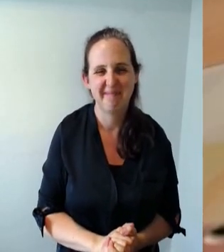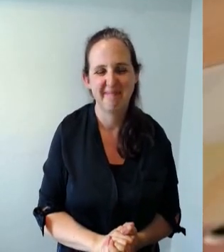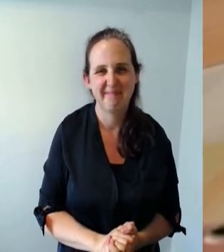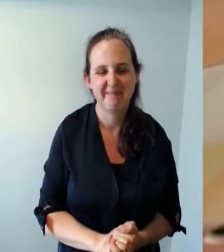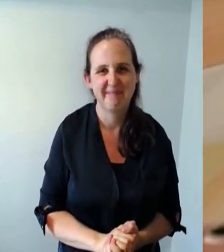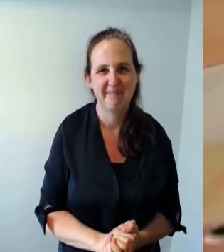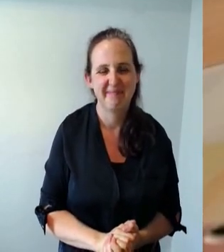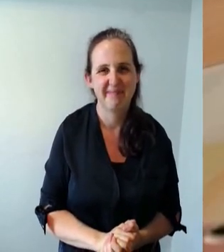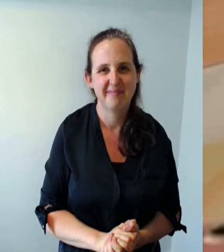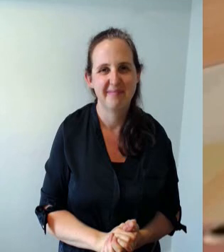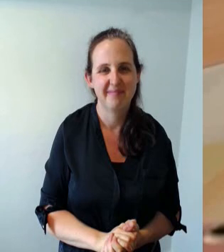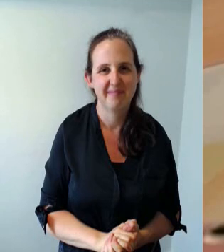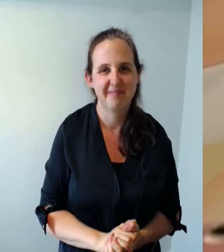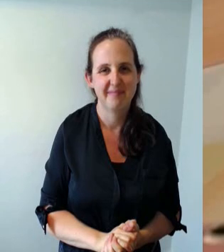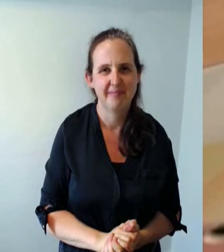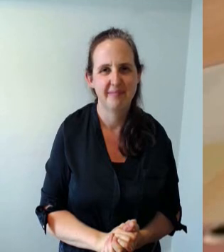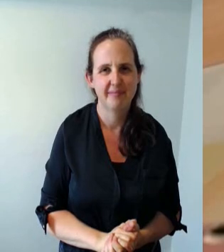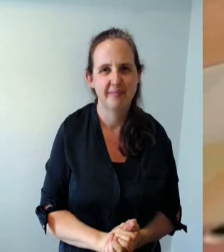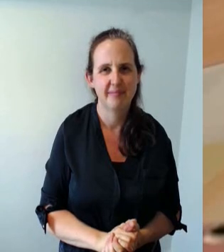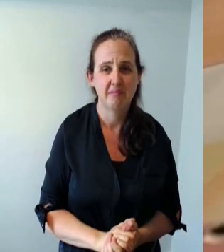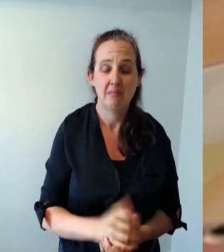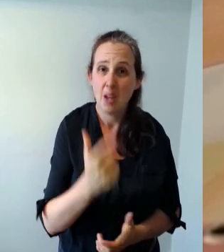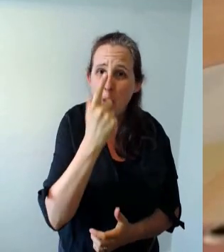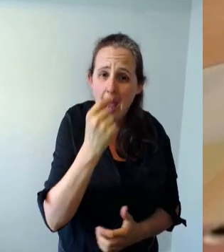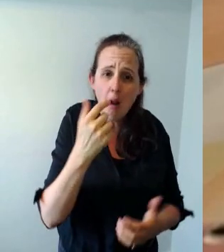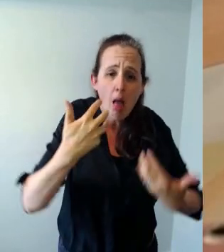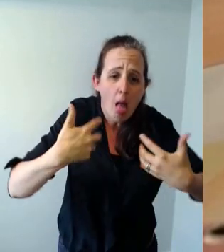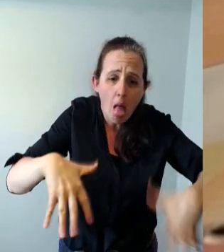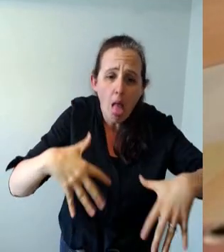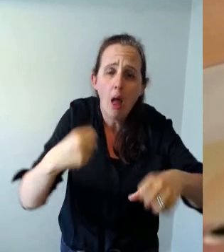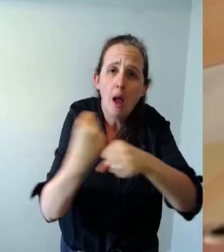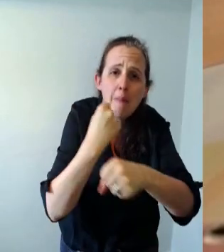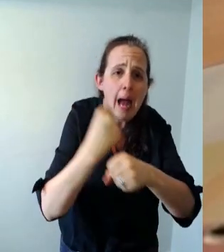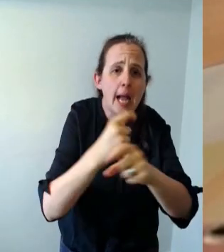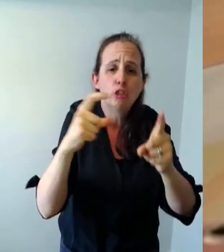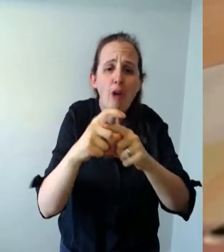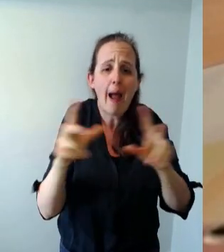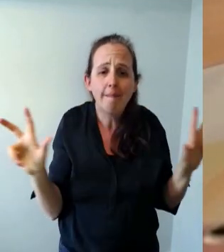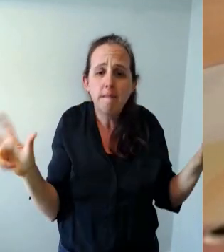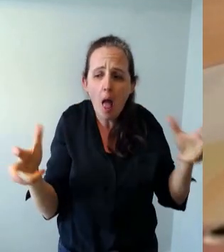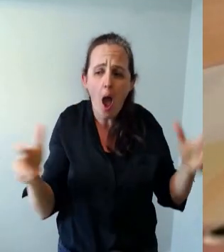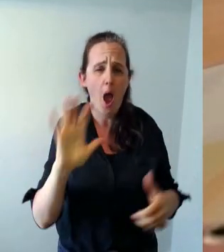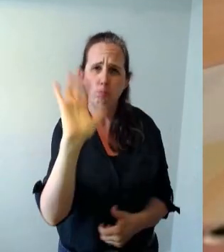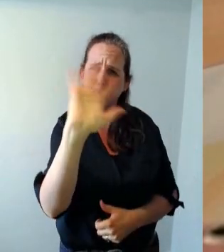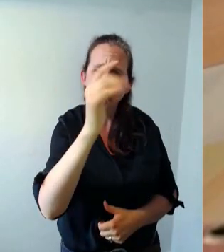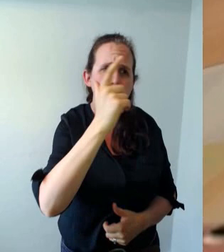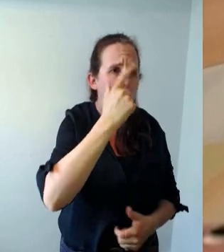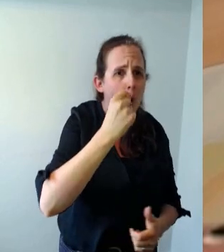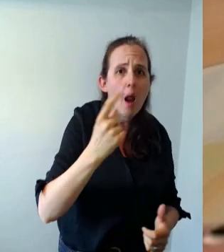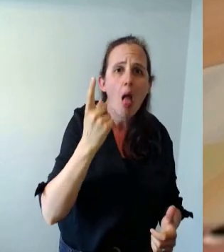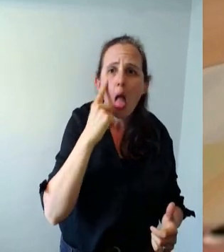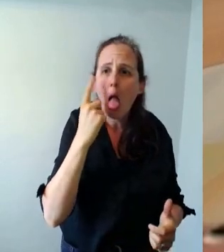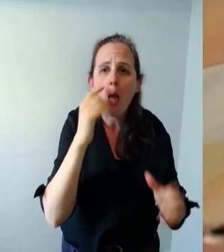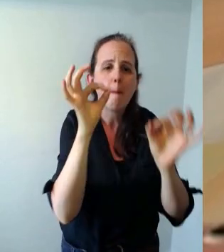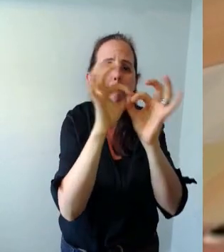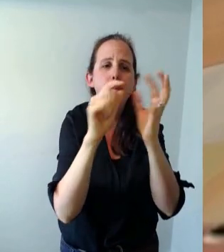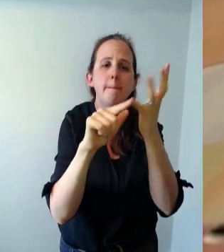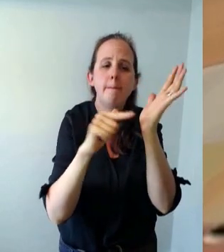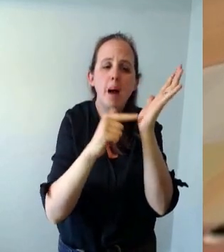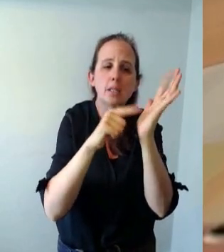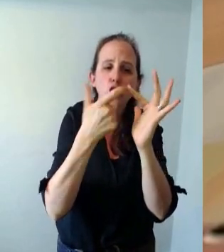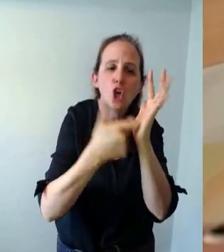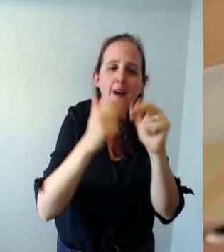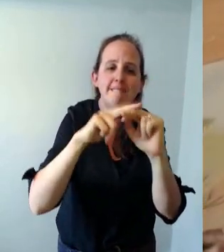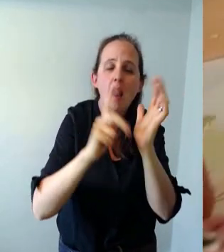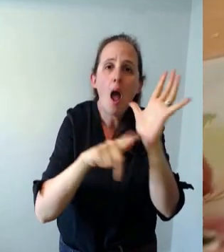so why stop at dragonflies uh you could test out maybe a butterfly pipe cleaner